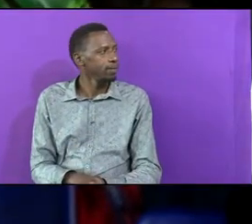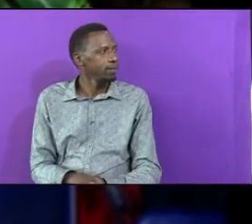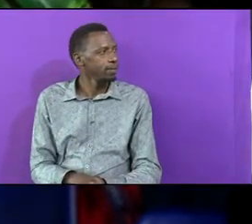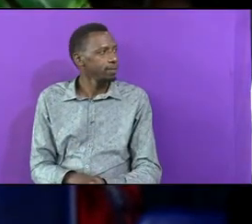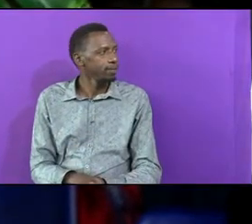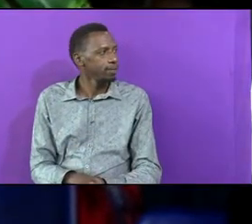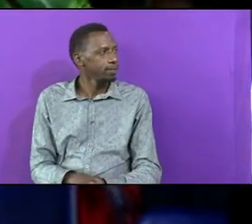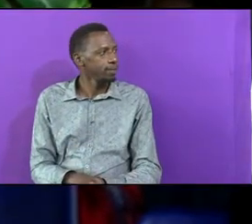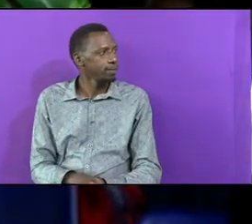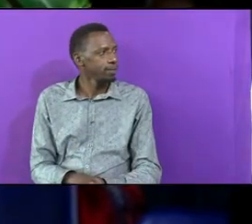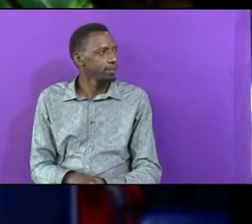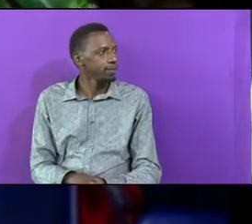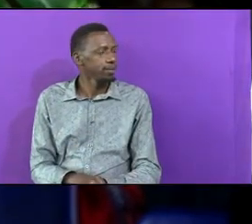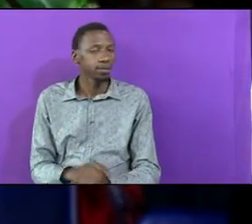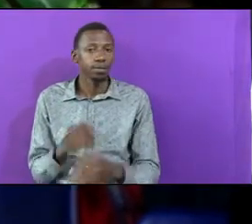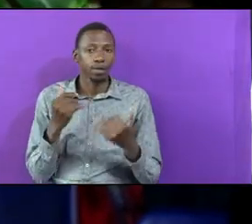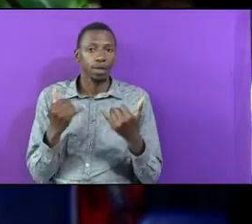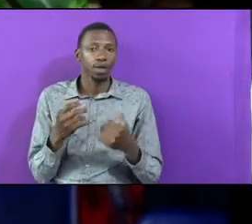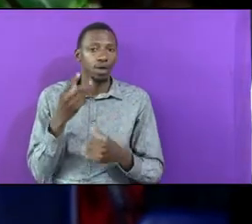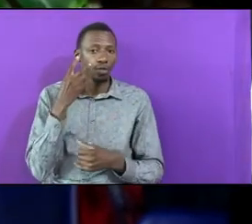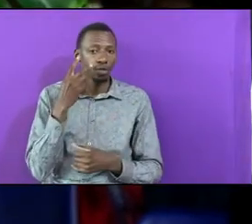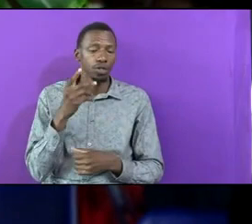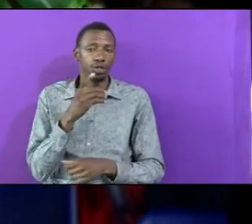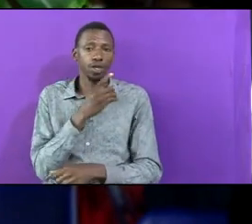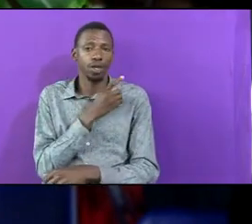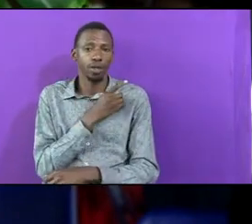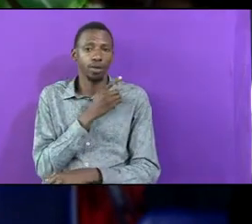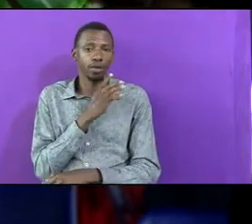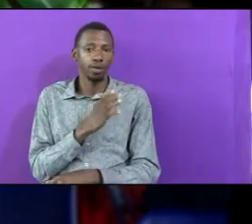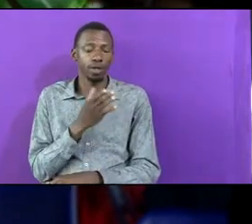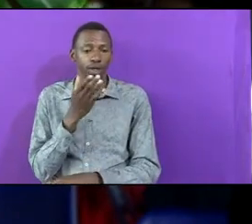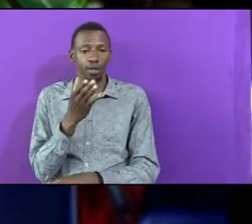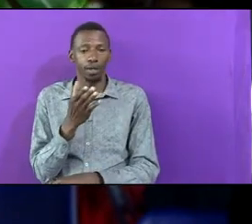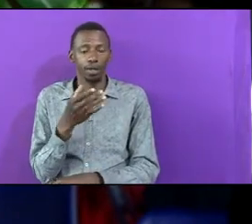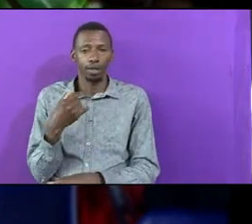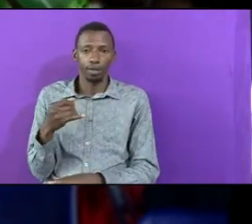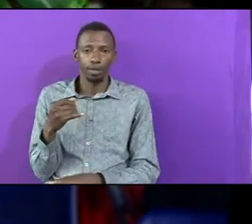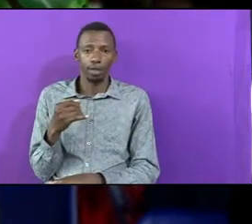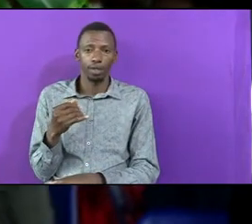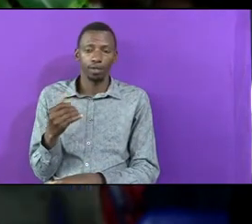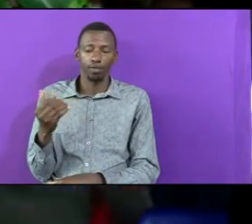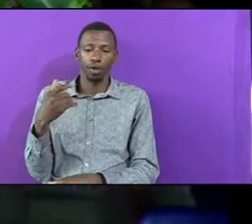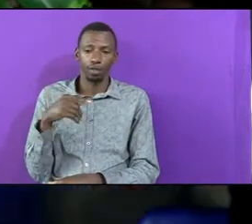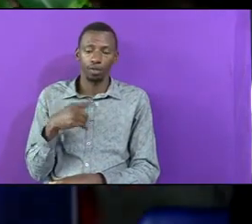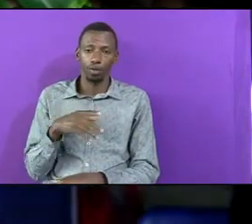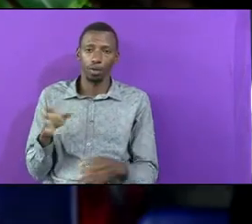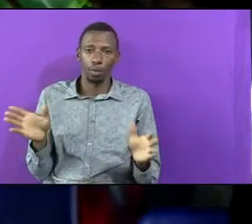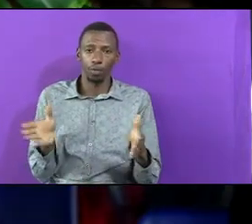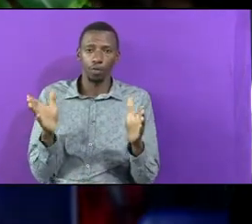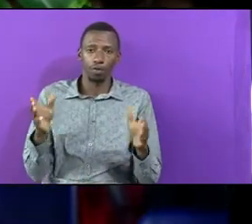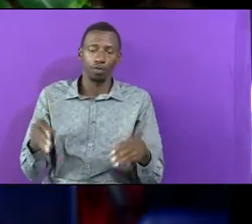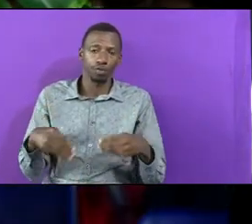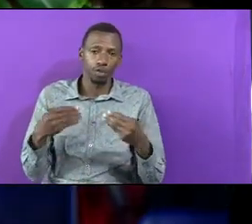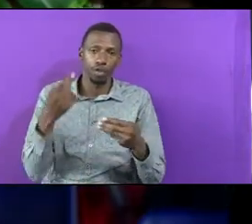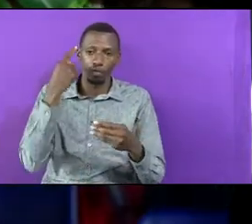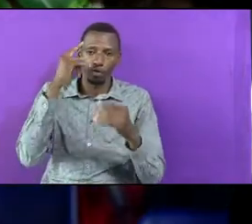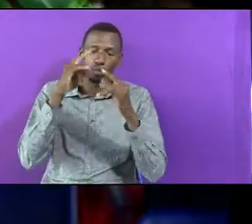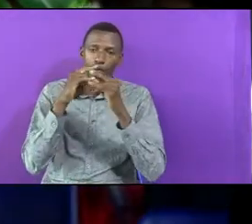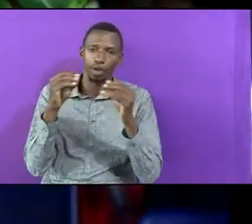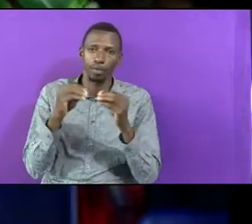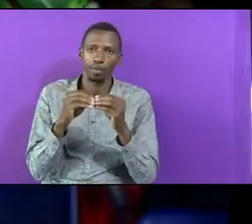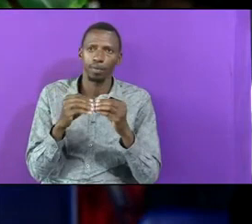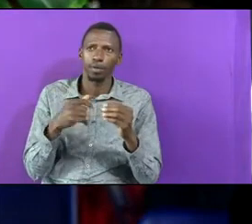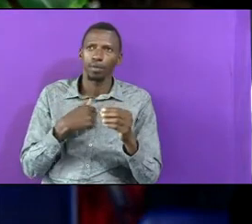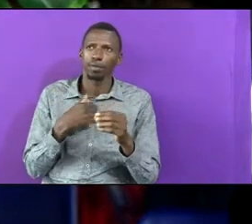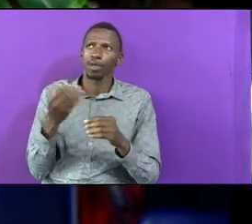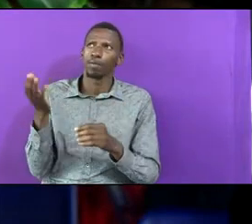Now Now See Dr. Wangai Is Trying To Impress Us We Are Being Massaged To Give Even For The Camp I